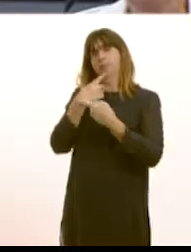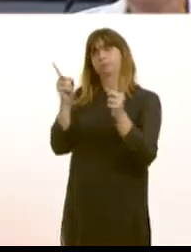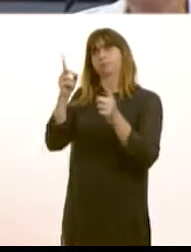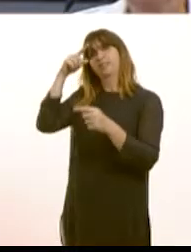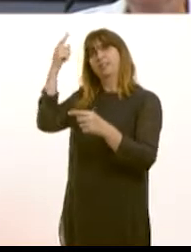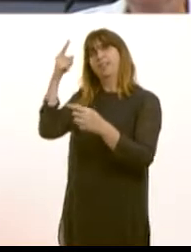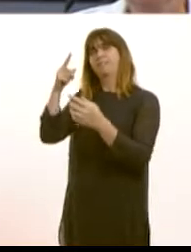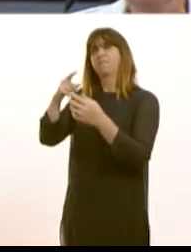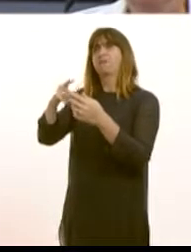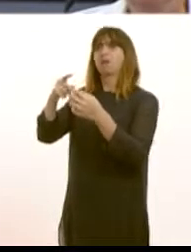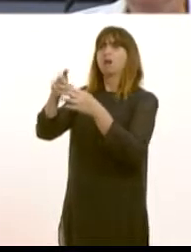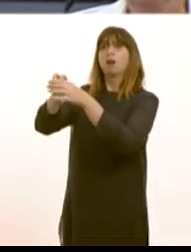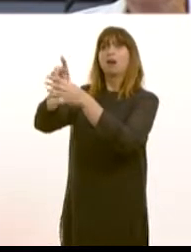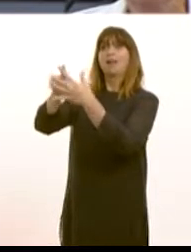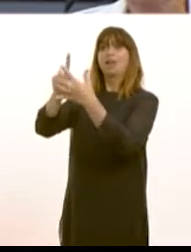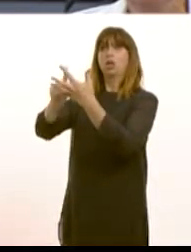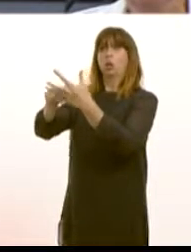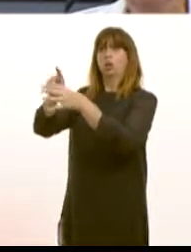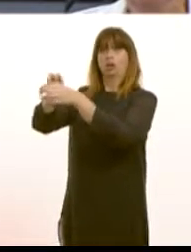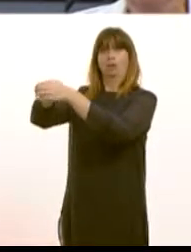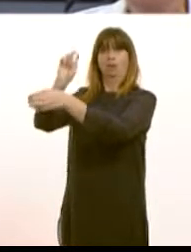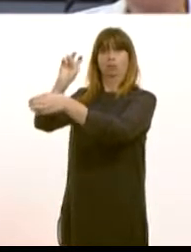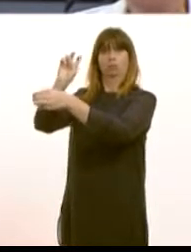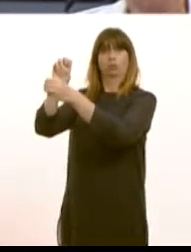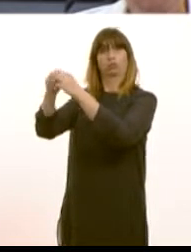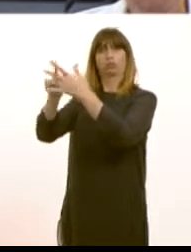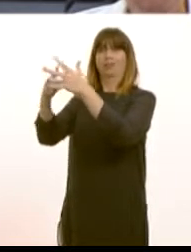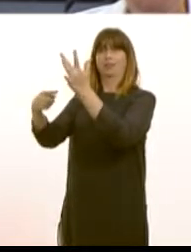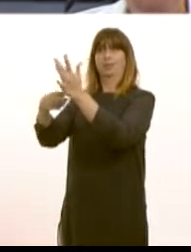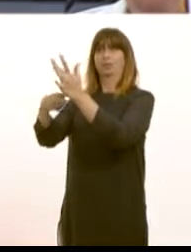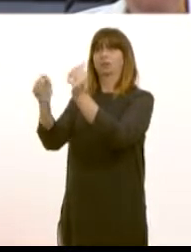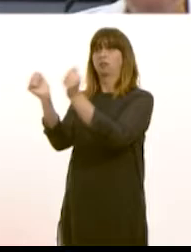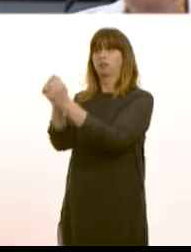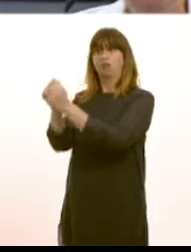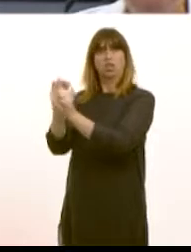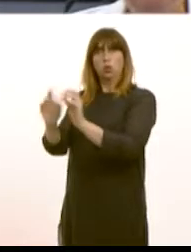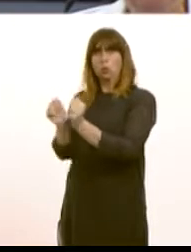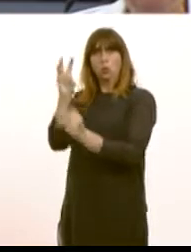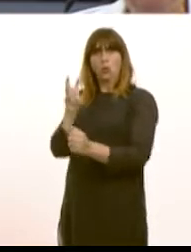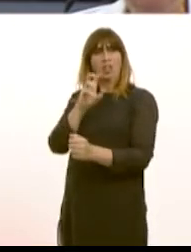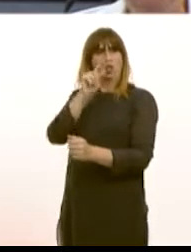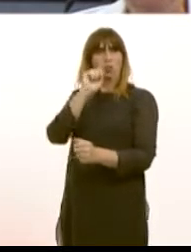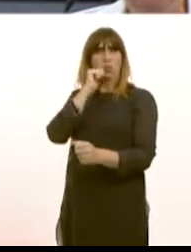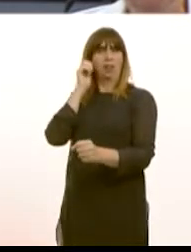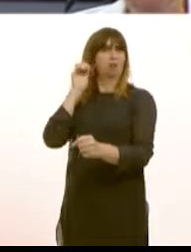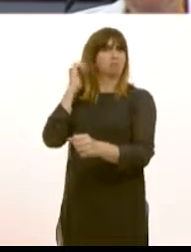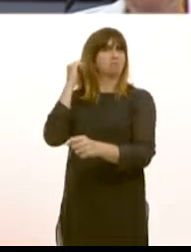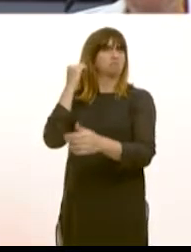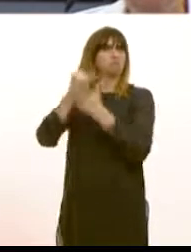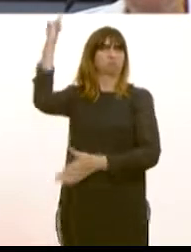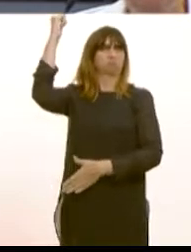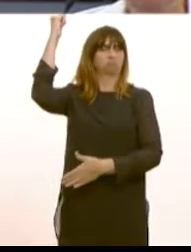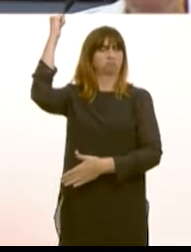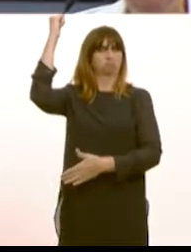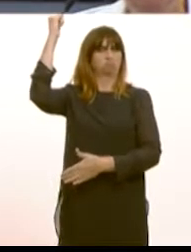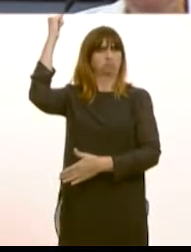isn't a good one for Wales. Now, it's one thing to call for a veto. But what we need to see now is vision. And people are looking